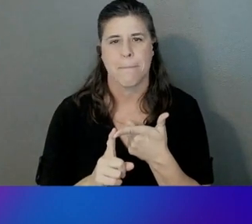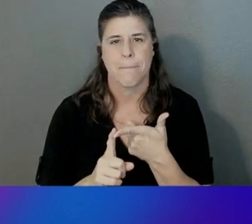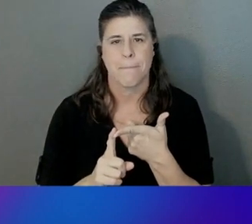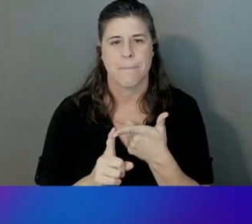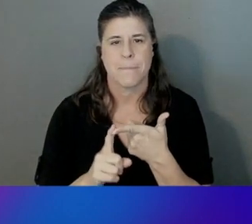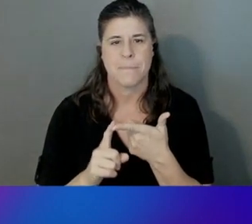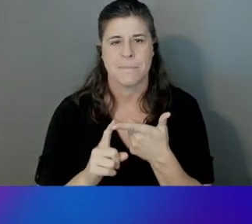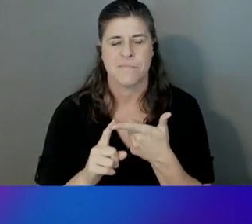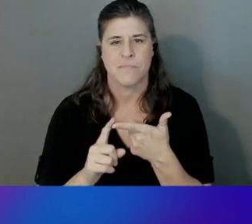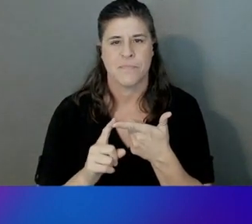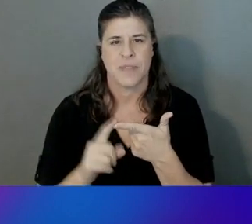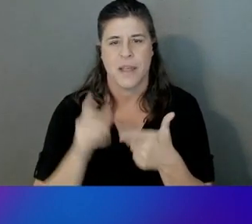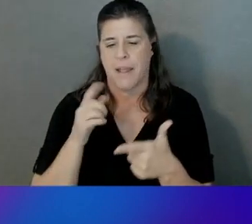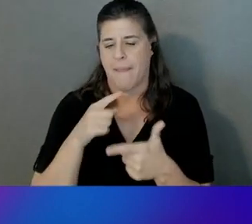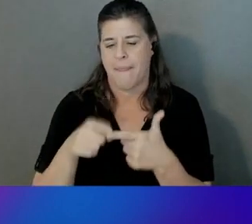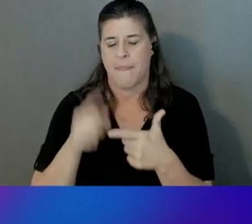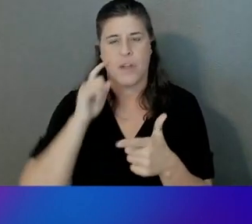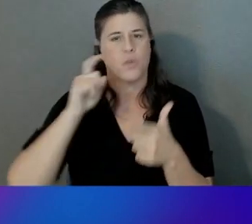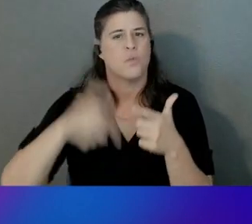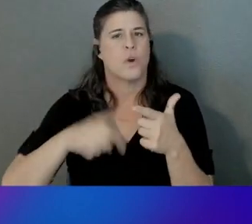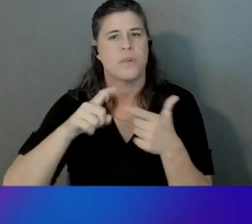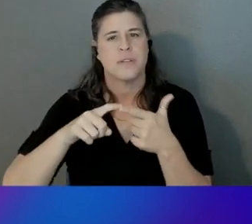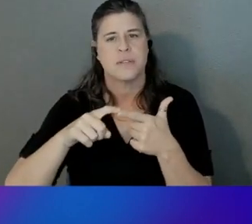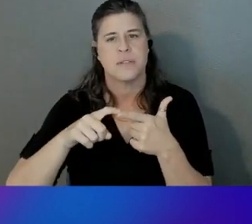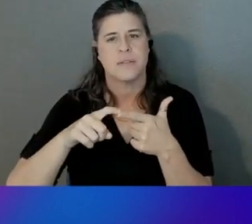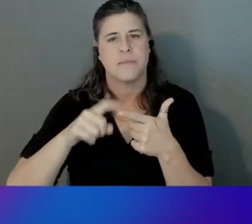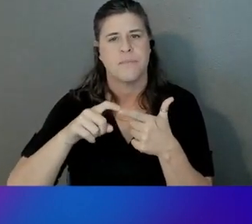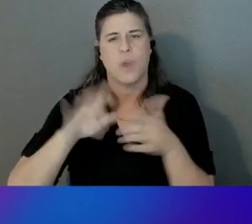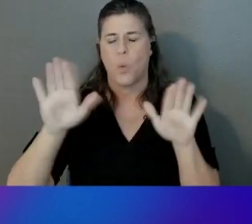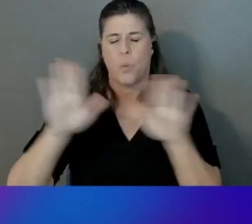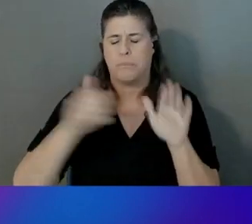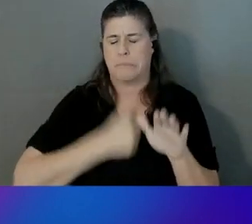And then you'll notice there's, oops, sorry.